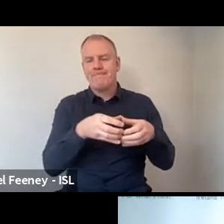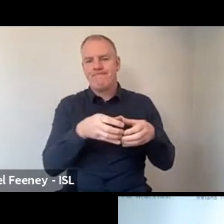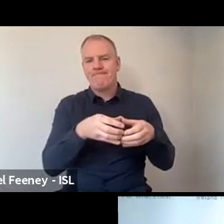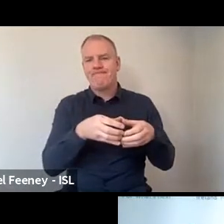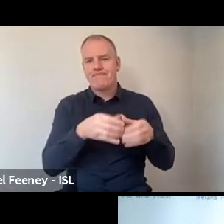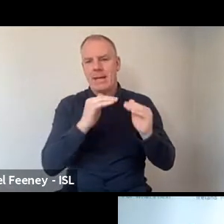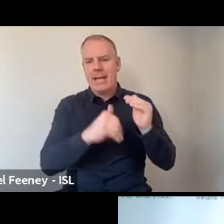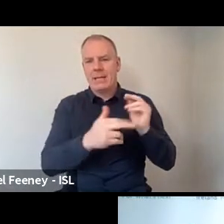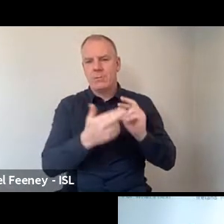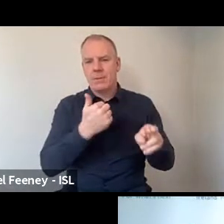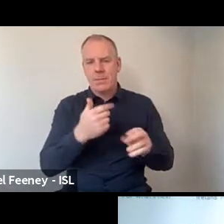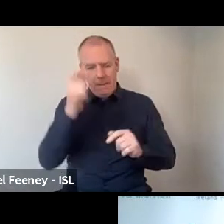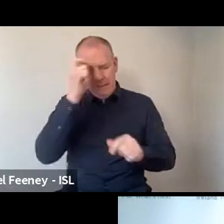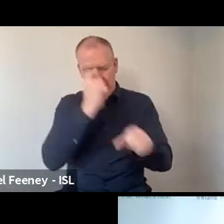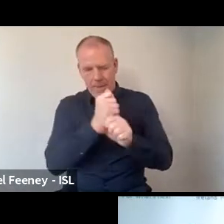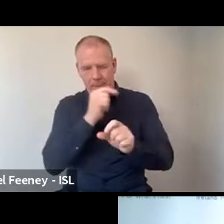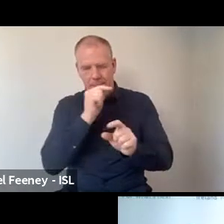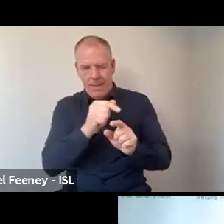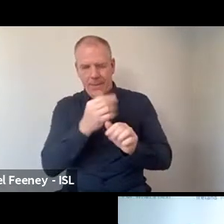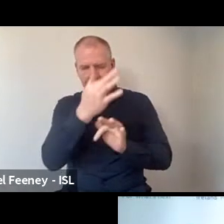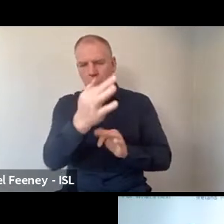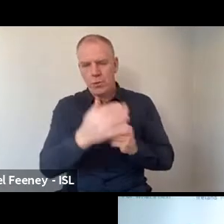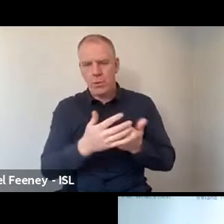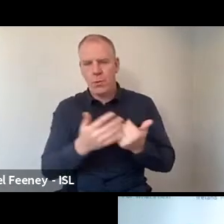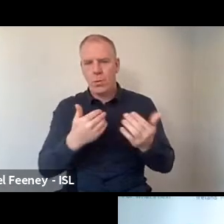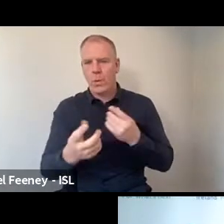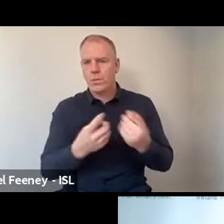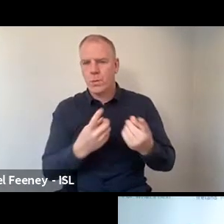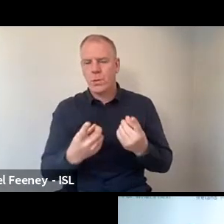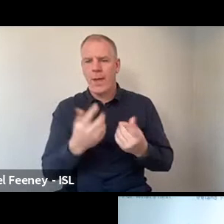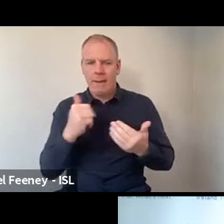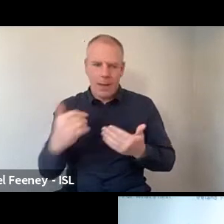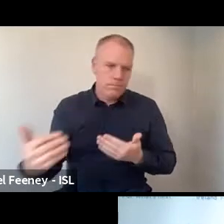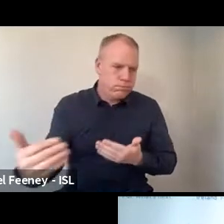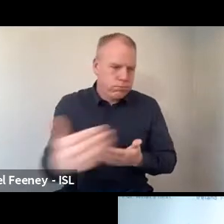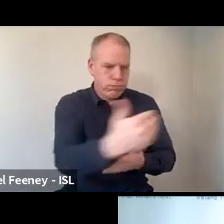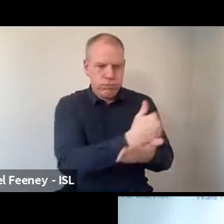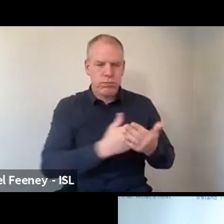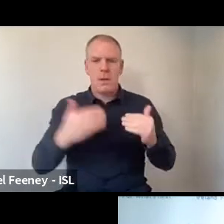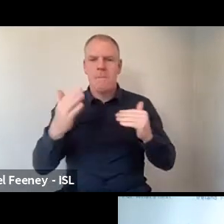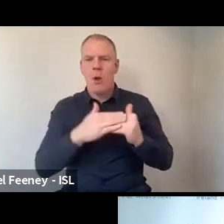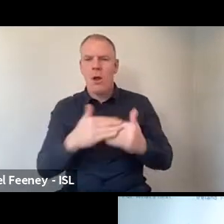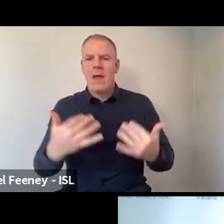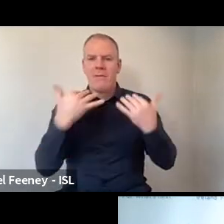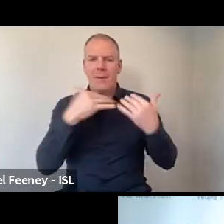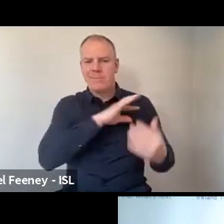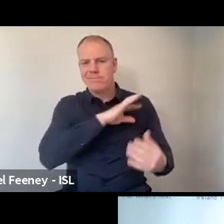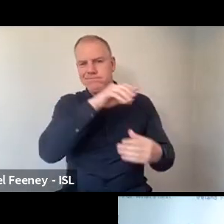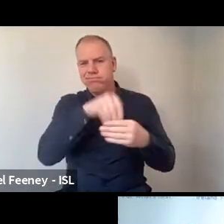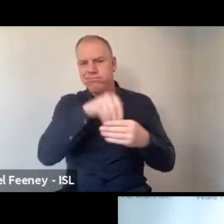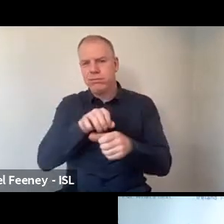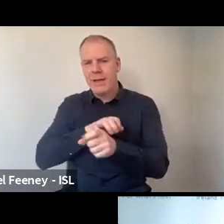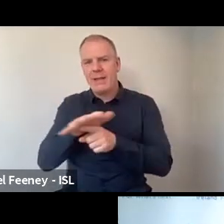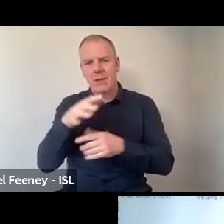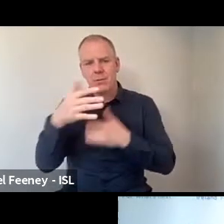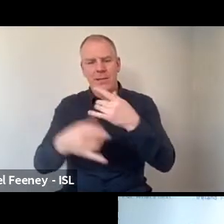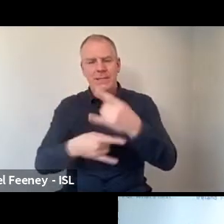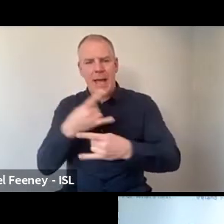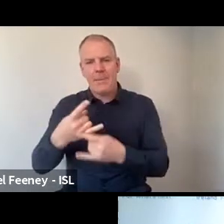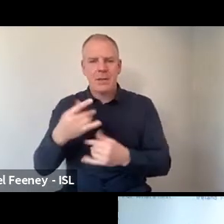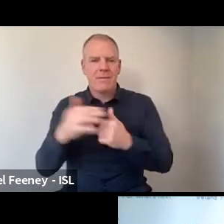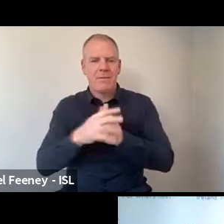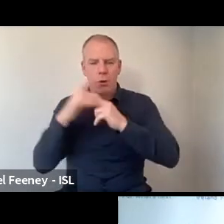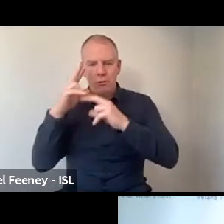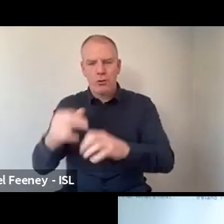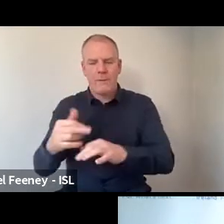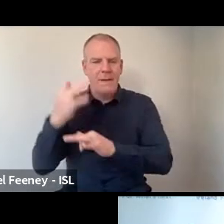we'll be thinking about that, I suppose, in terms of how we can gather that voice and have it heard in the barometer in future